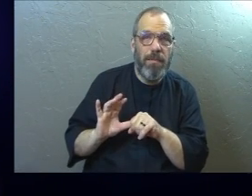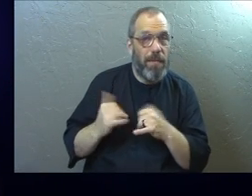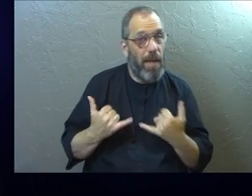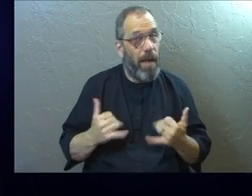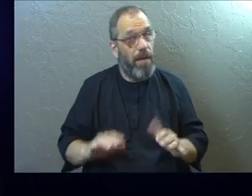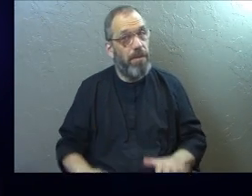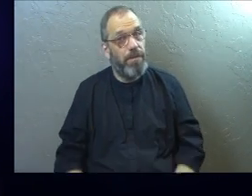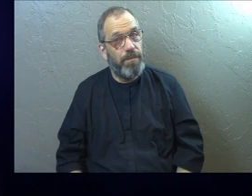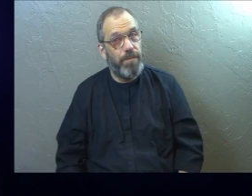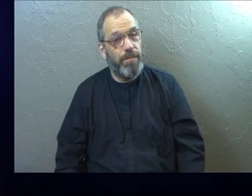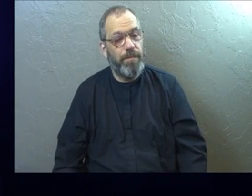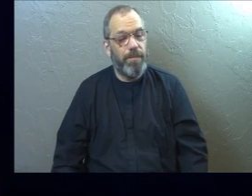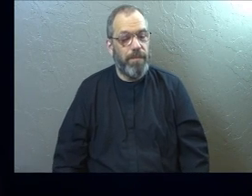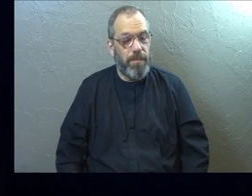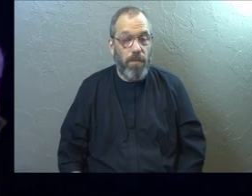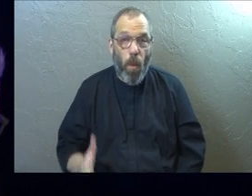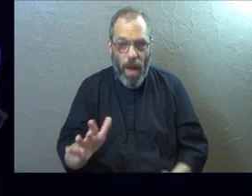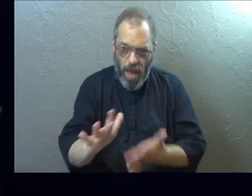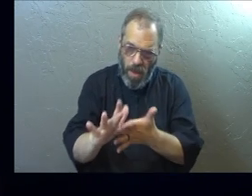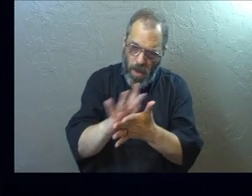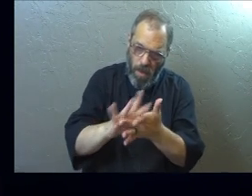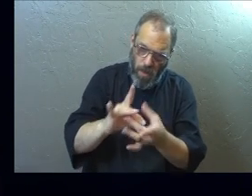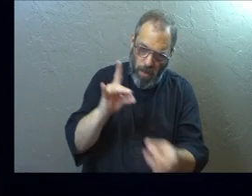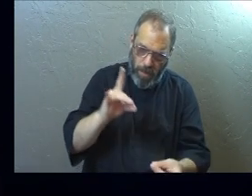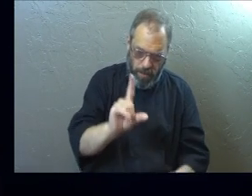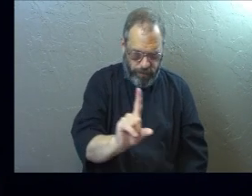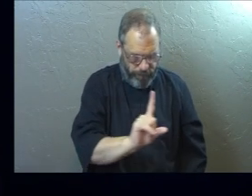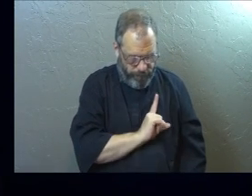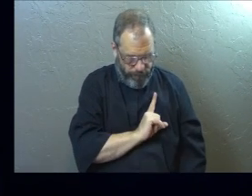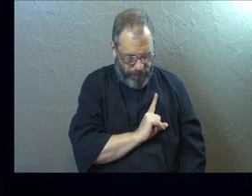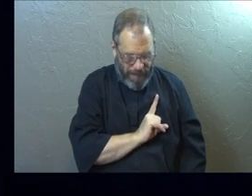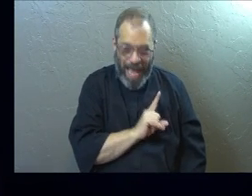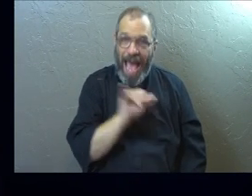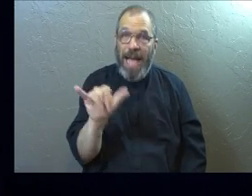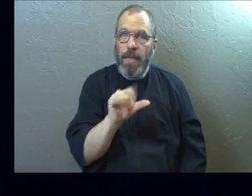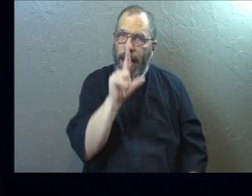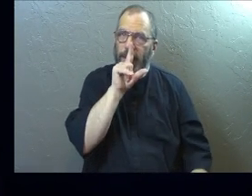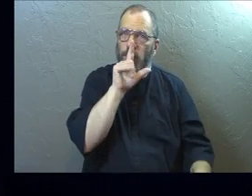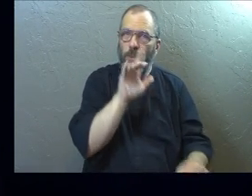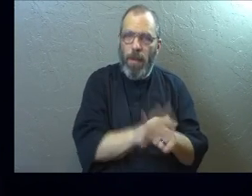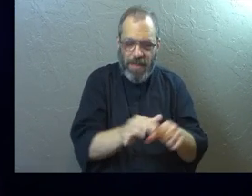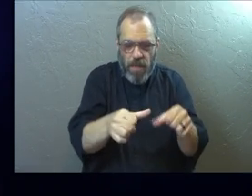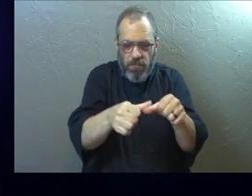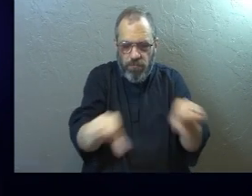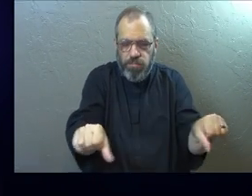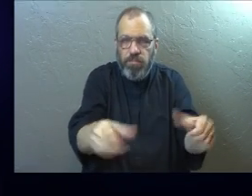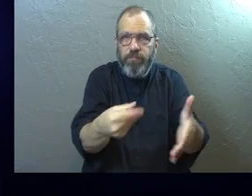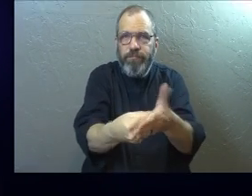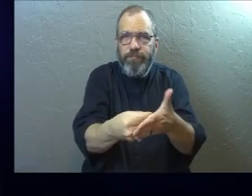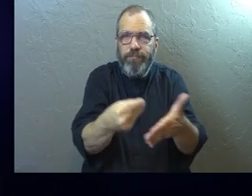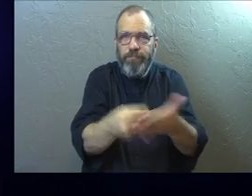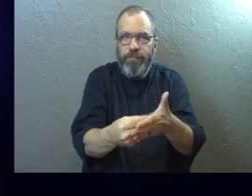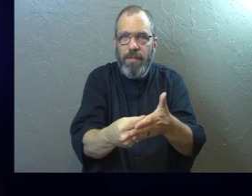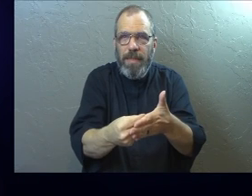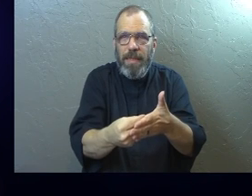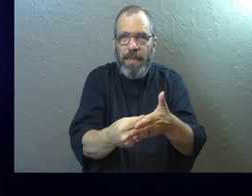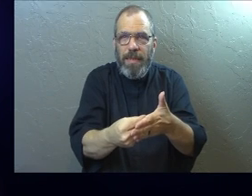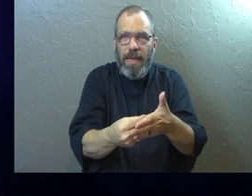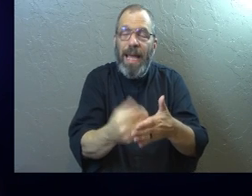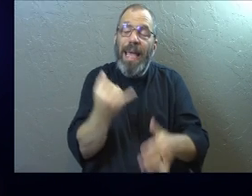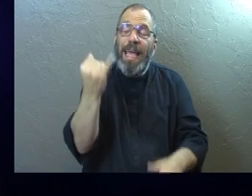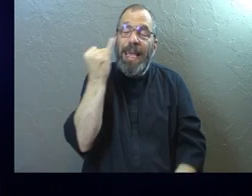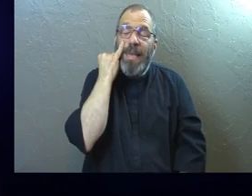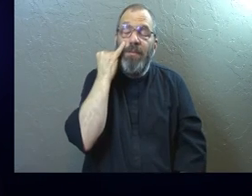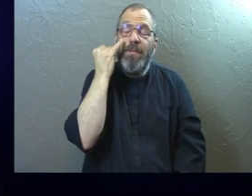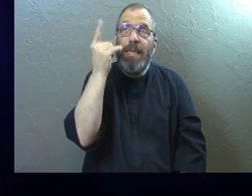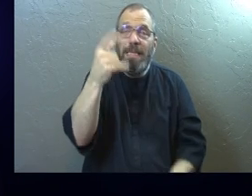point. Because the Holy Spirit is inside of you as a guarantee. If God sends you to hell, he sends himself to hell.